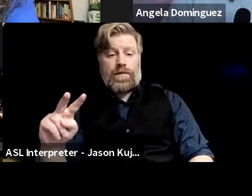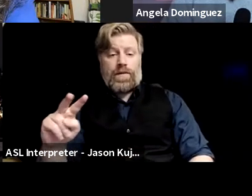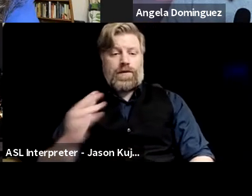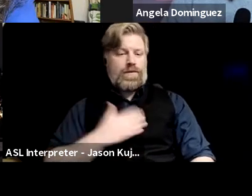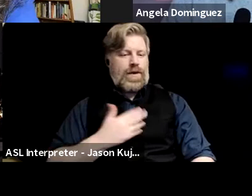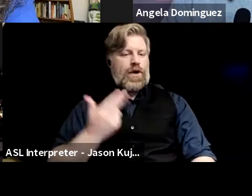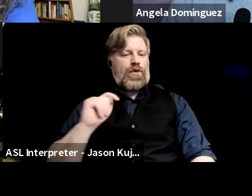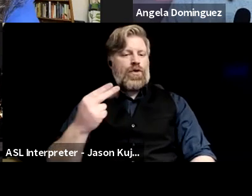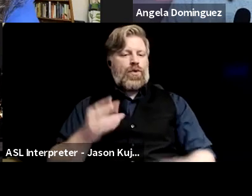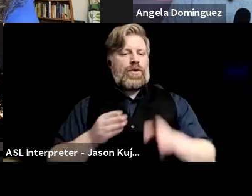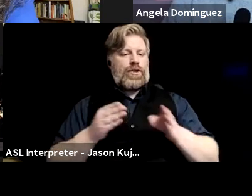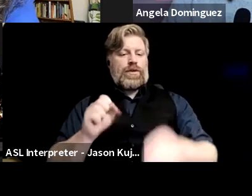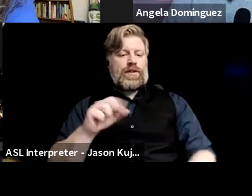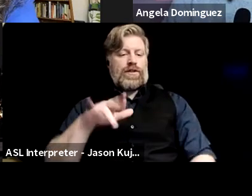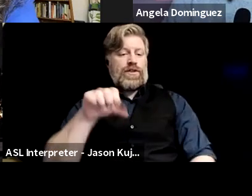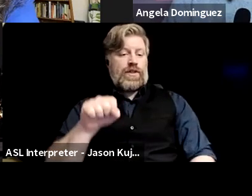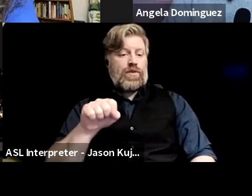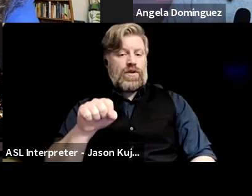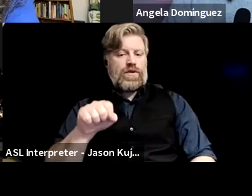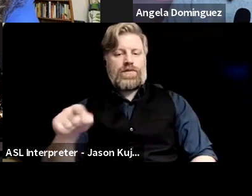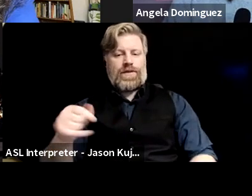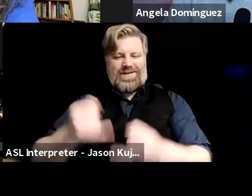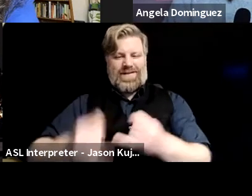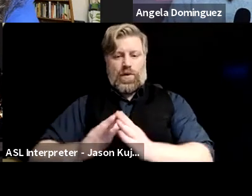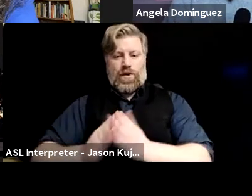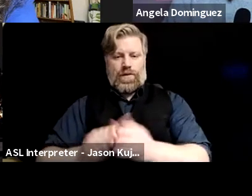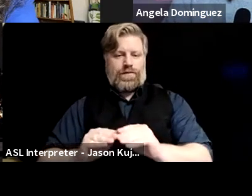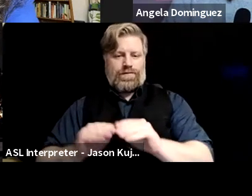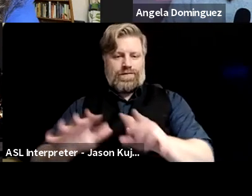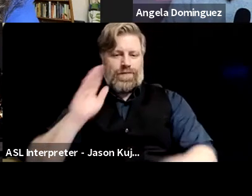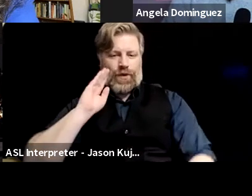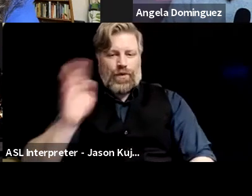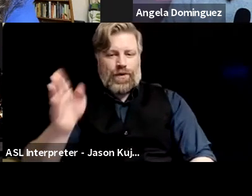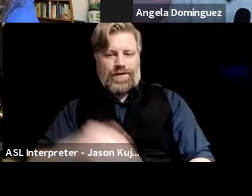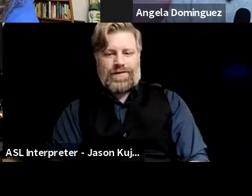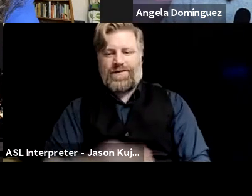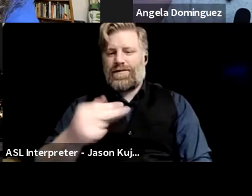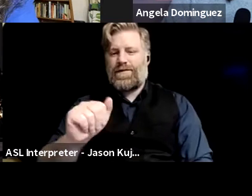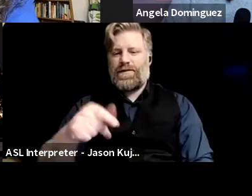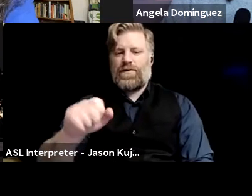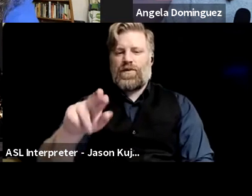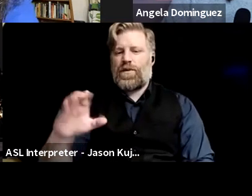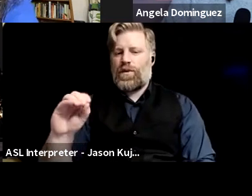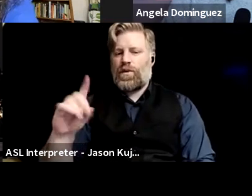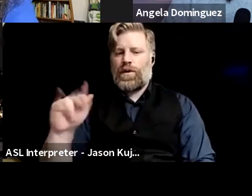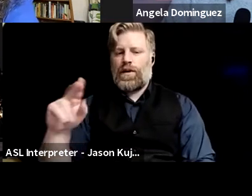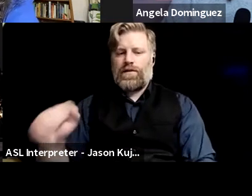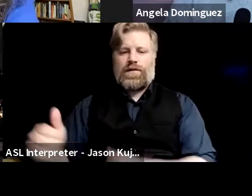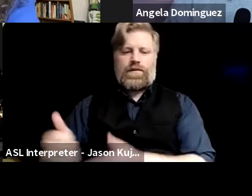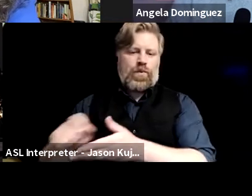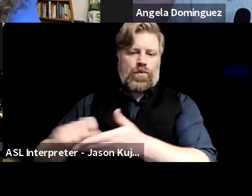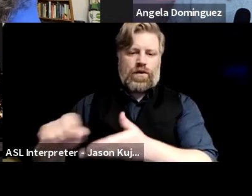street series, my chapter book series is coming from Harper Collins. So, um, and then, um, you know, I have,